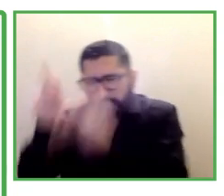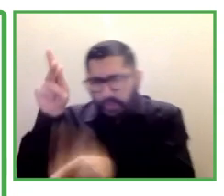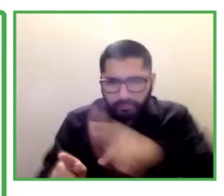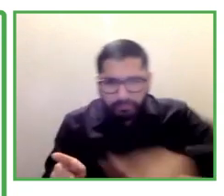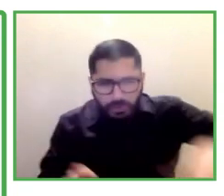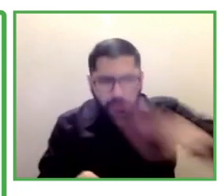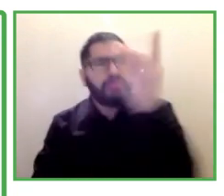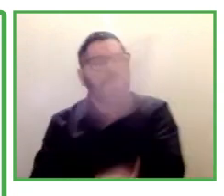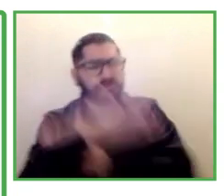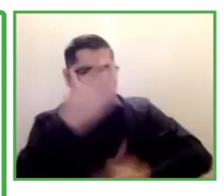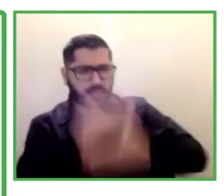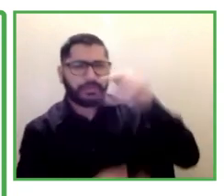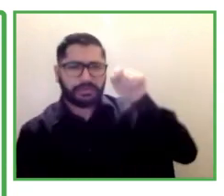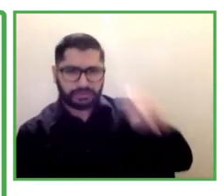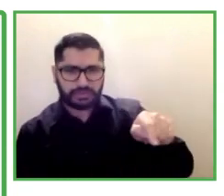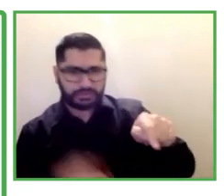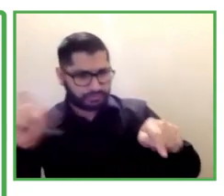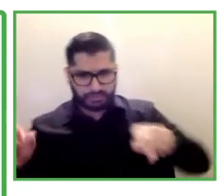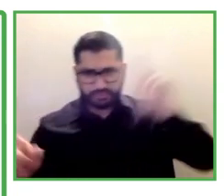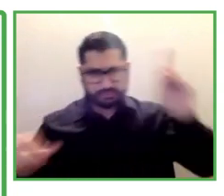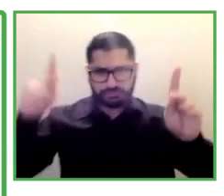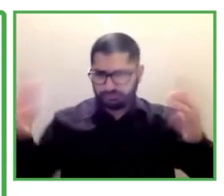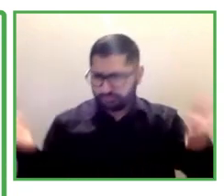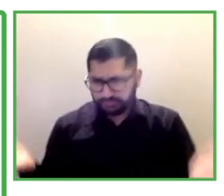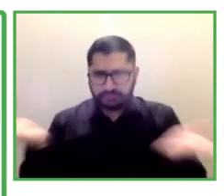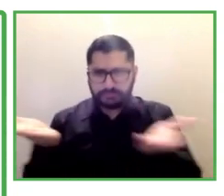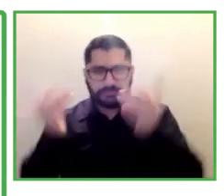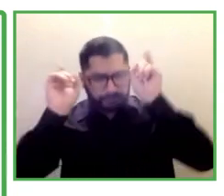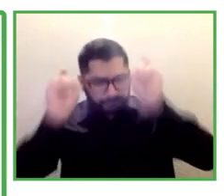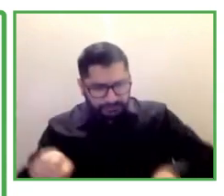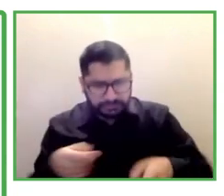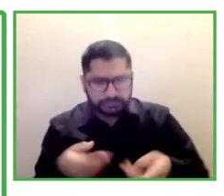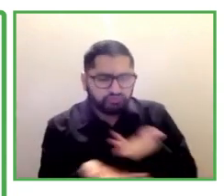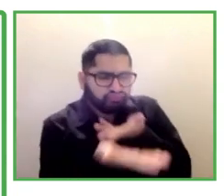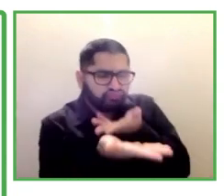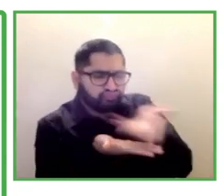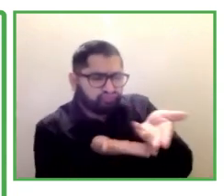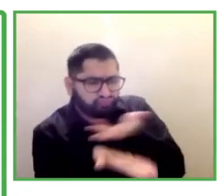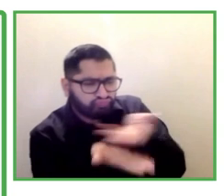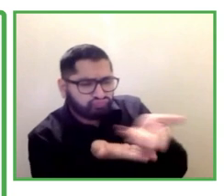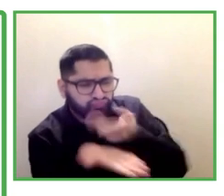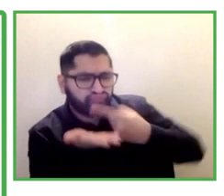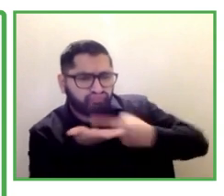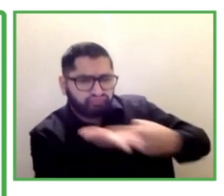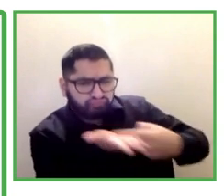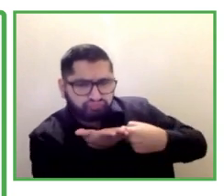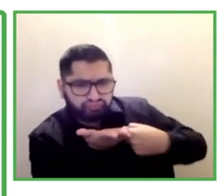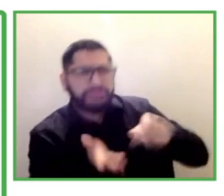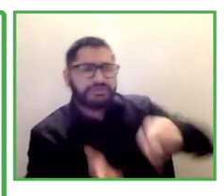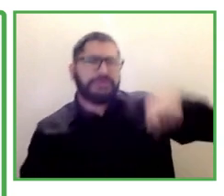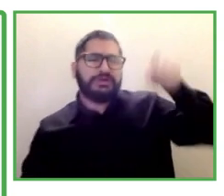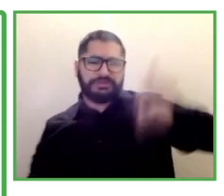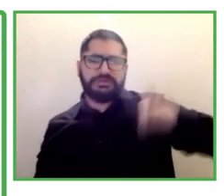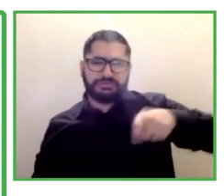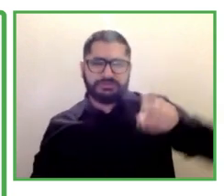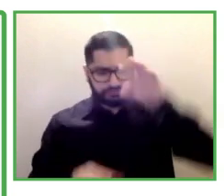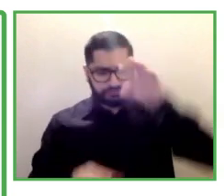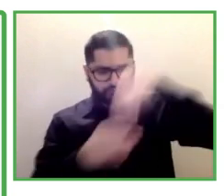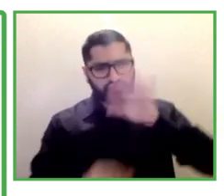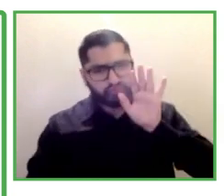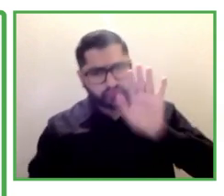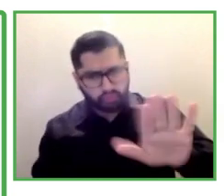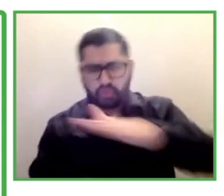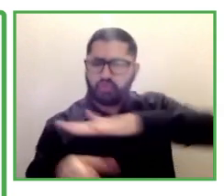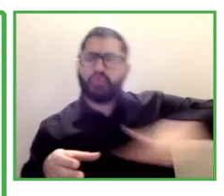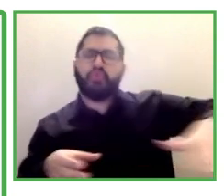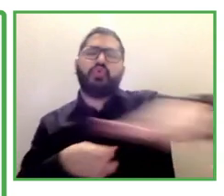recruited an employee with hearing disability, and the manager chewed gum. So whenever the manager spoke with the